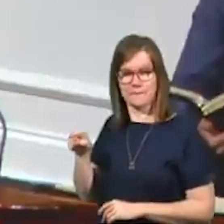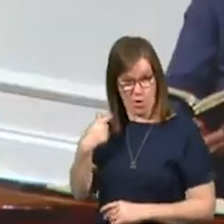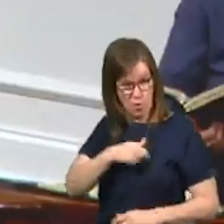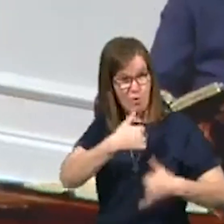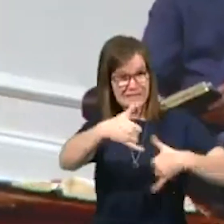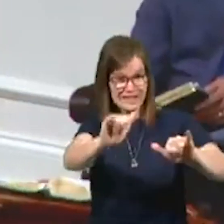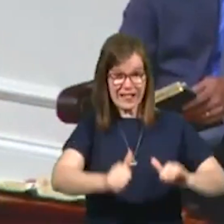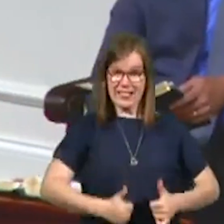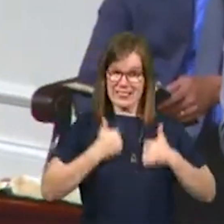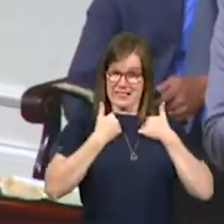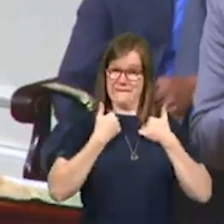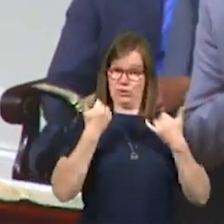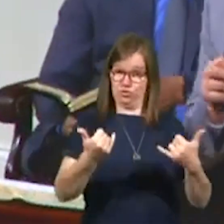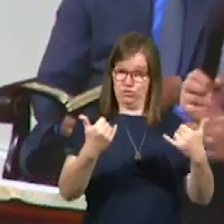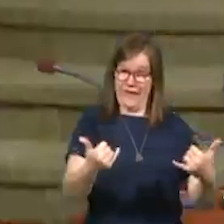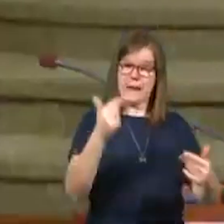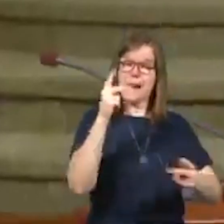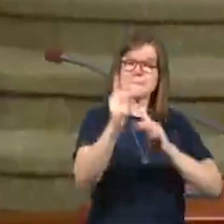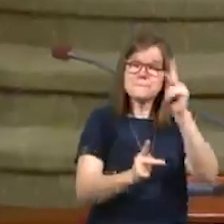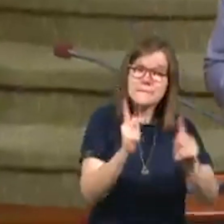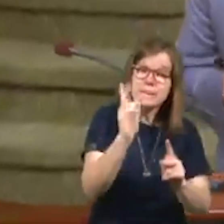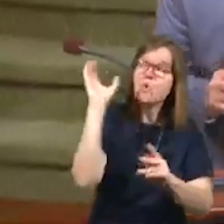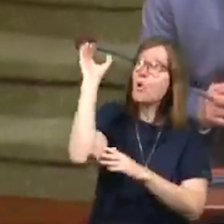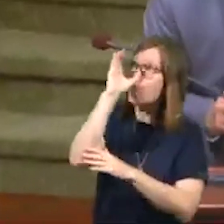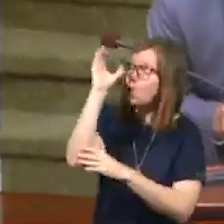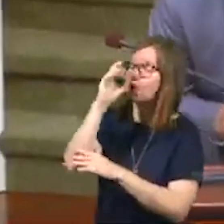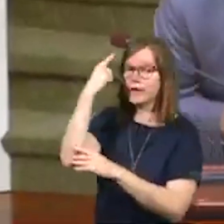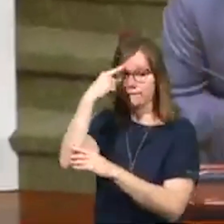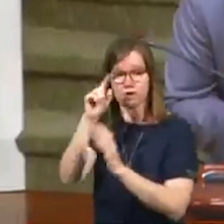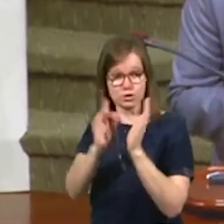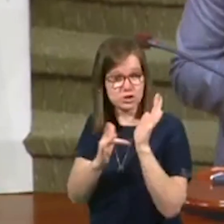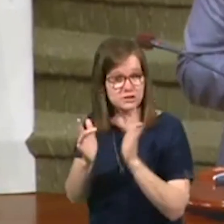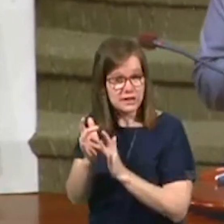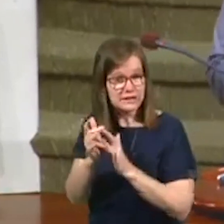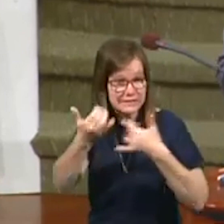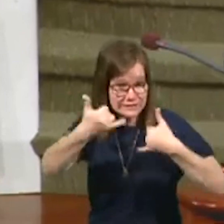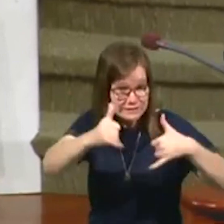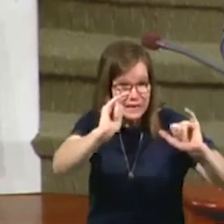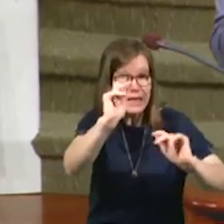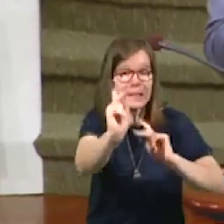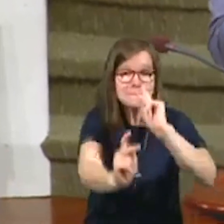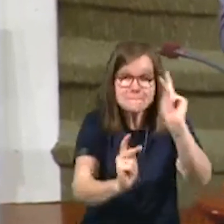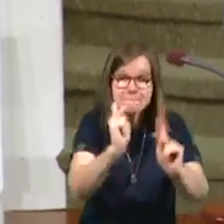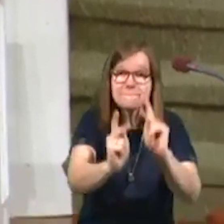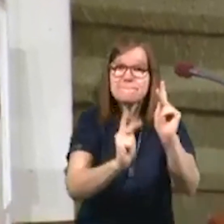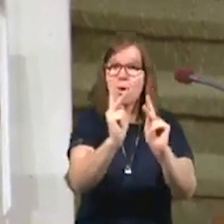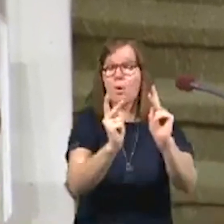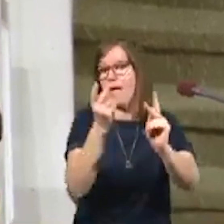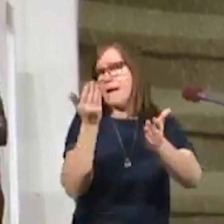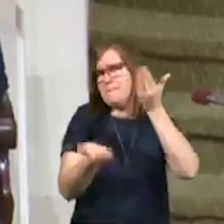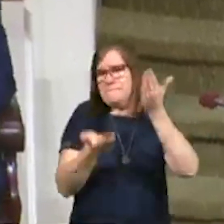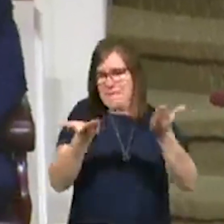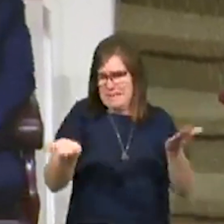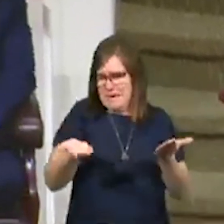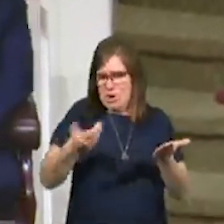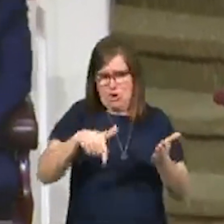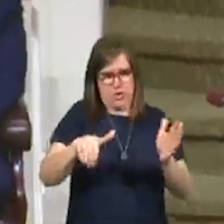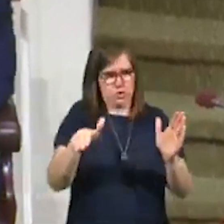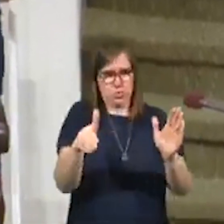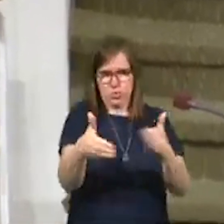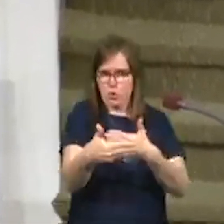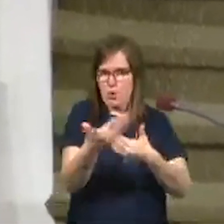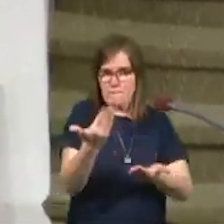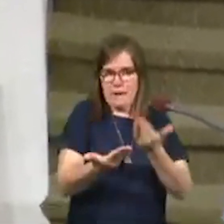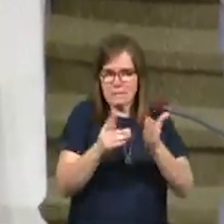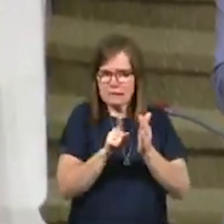still living in a day and age where people are looking for Jesus. There are still people right out, maybe right in this room, maybe right